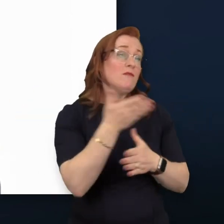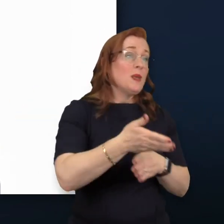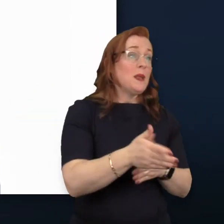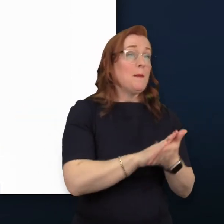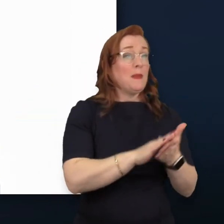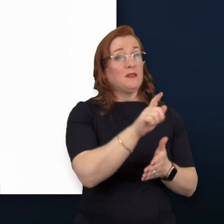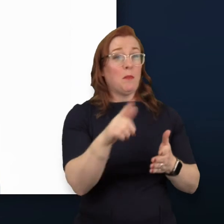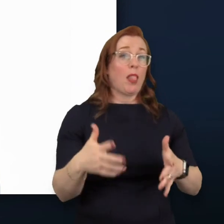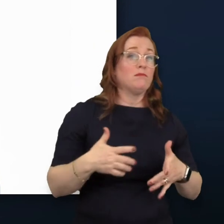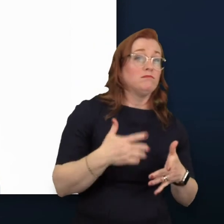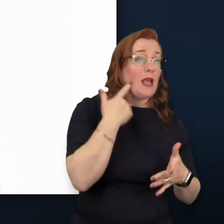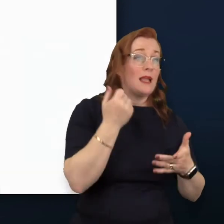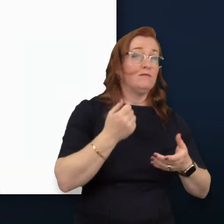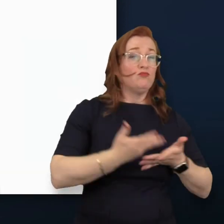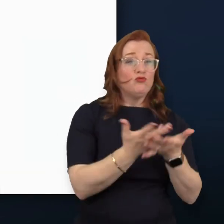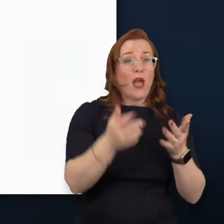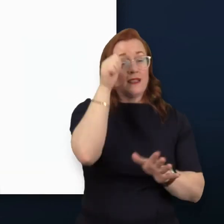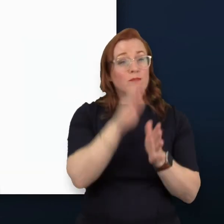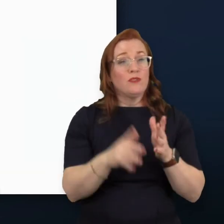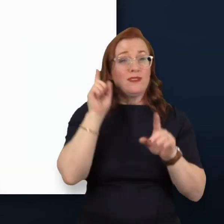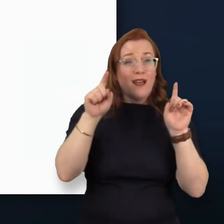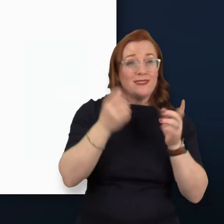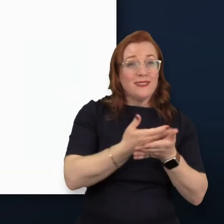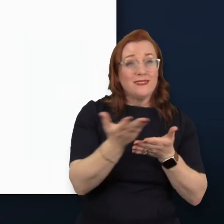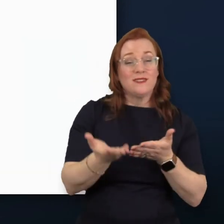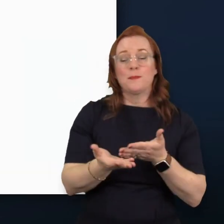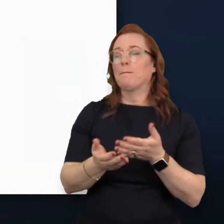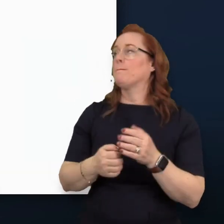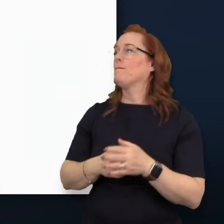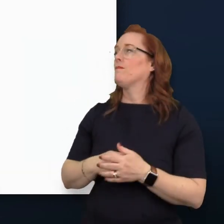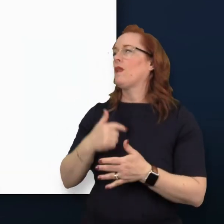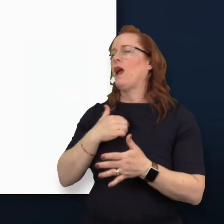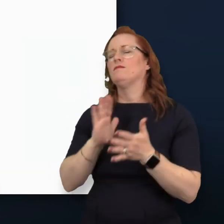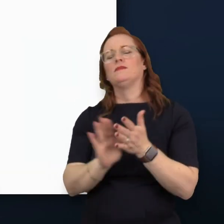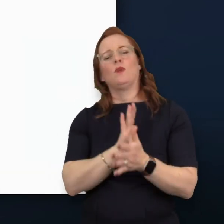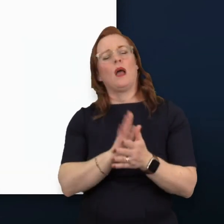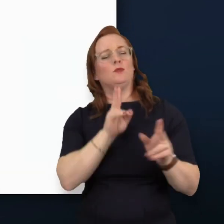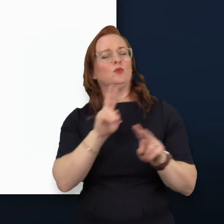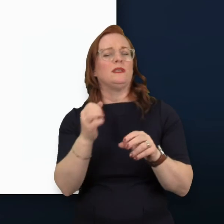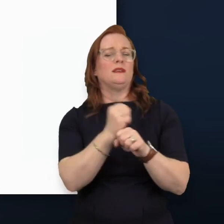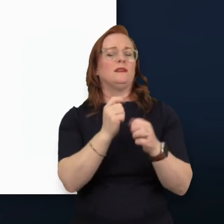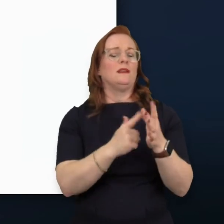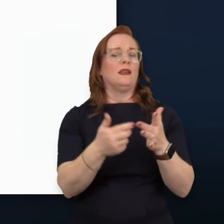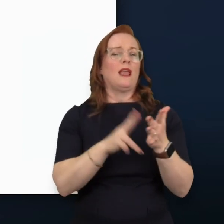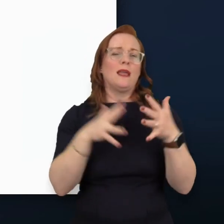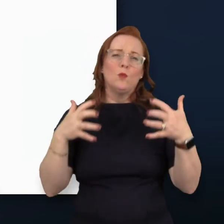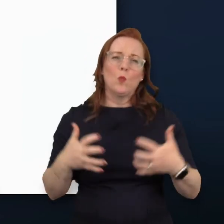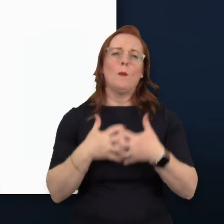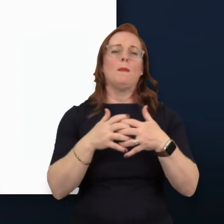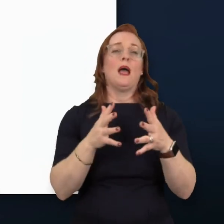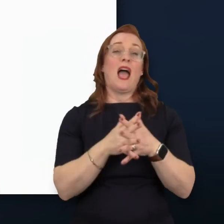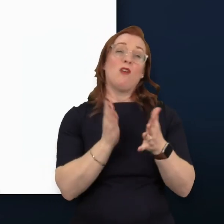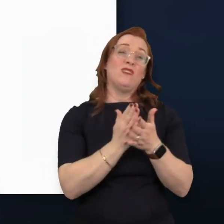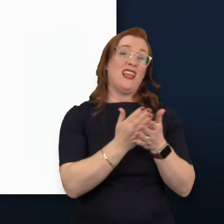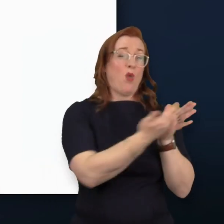share ideas and experiences. I'm incredibly pleased at seeing how GAIN is coming together and how they're bringing the whole